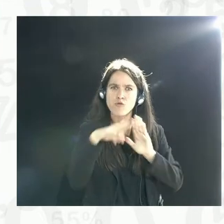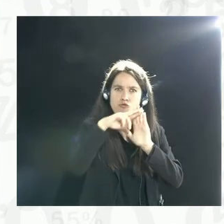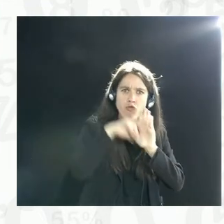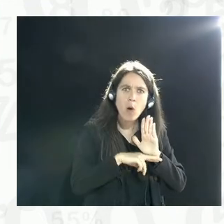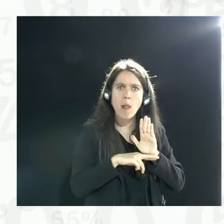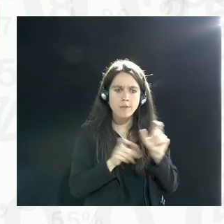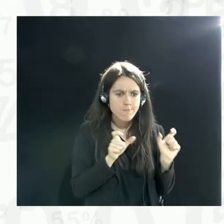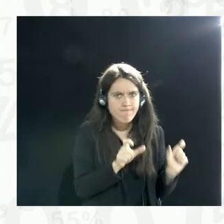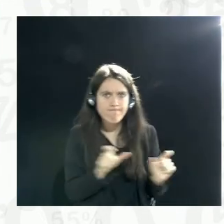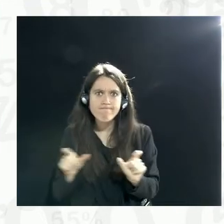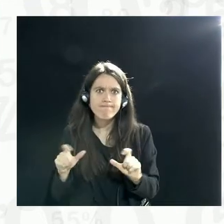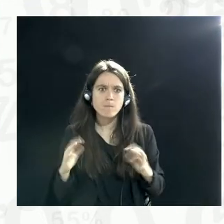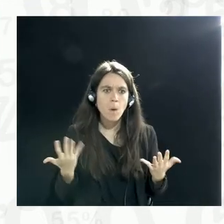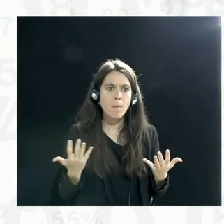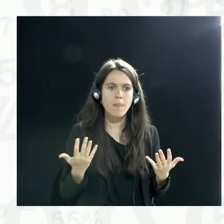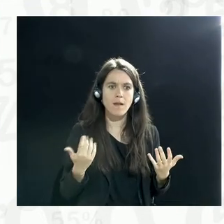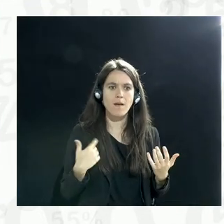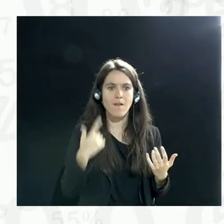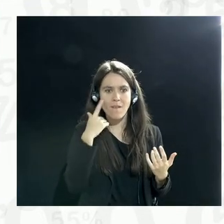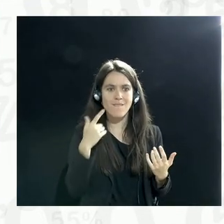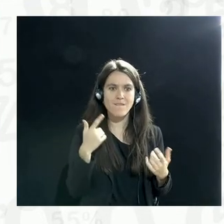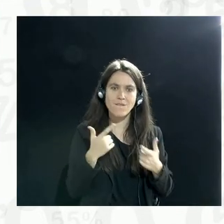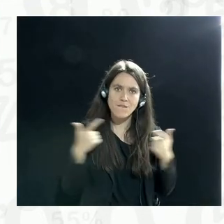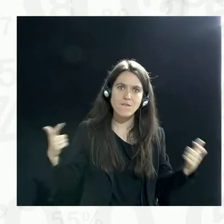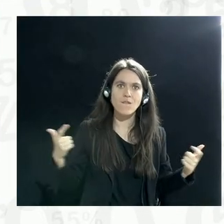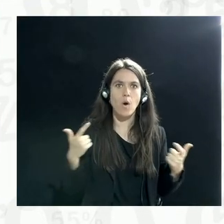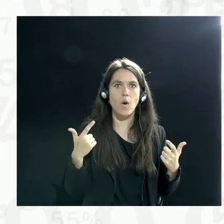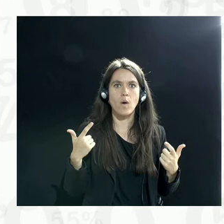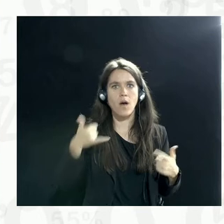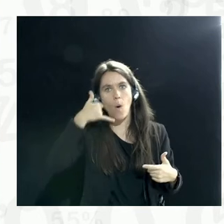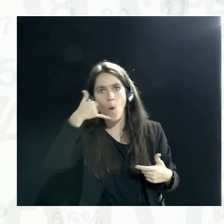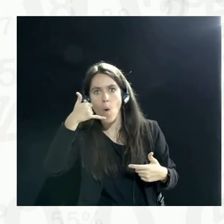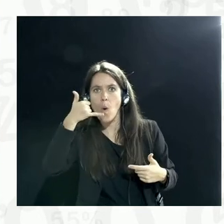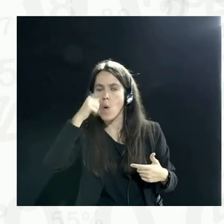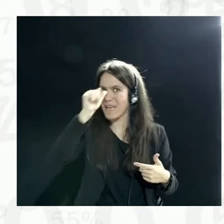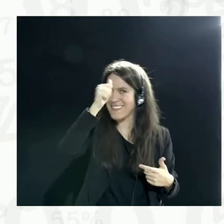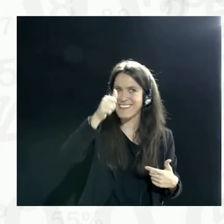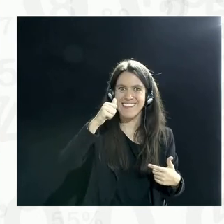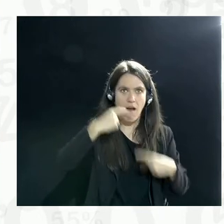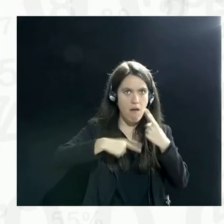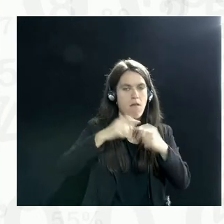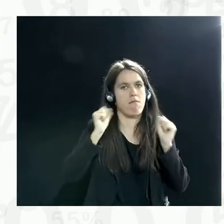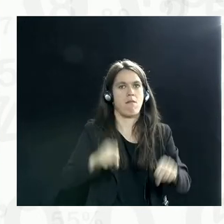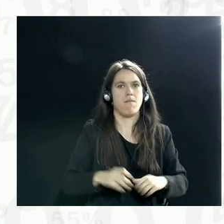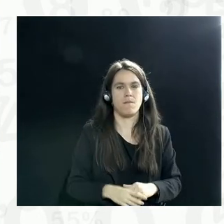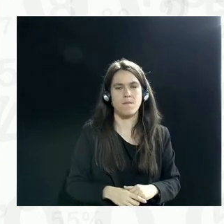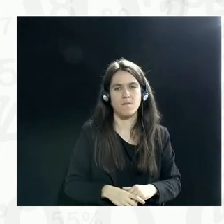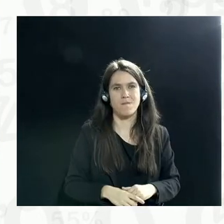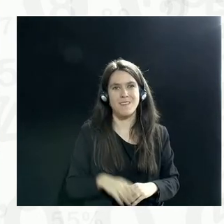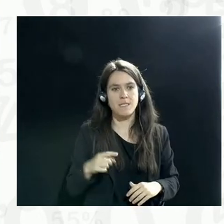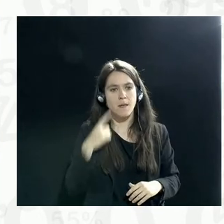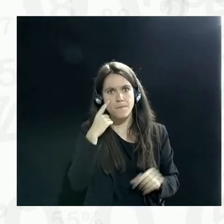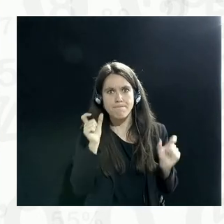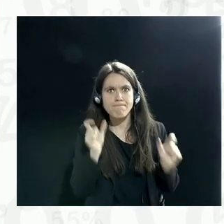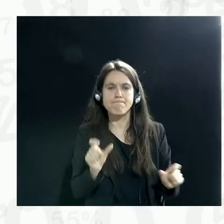so that at least large tech firms, which the Indian bill calls significant data fiduciaries, at least they are held to a